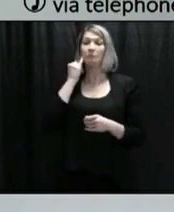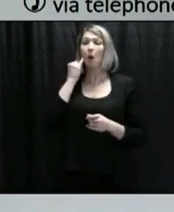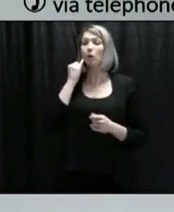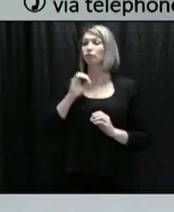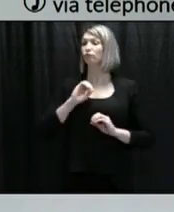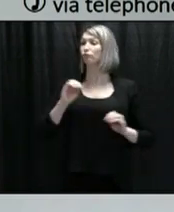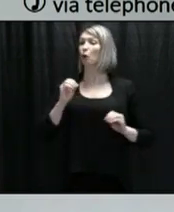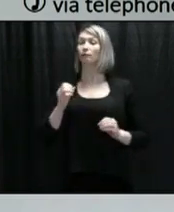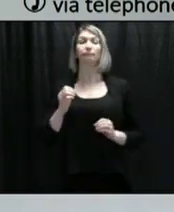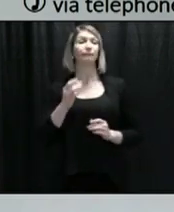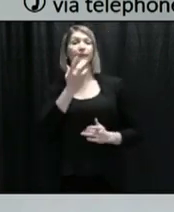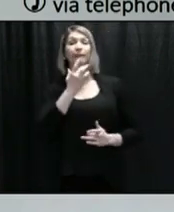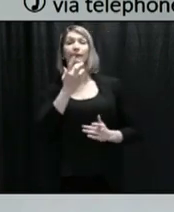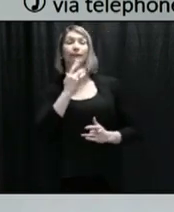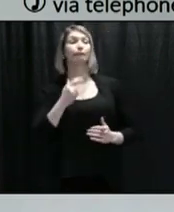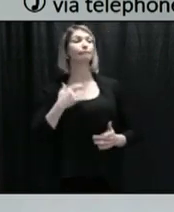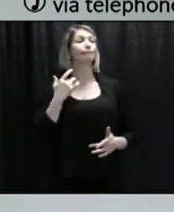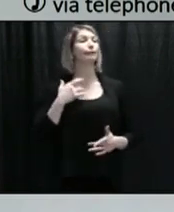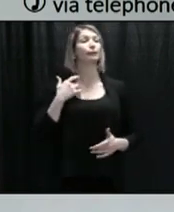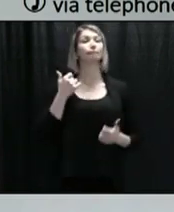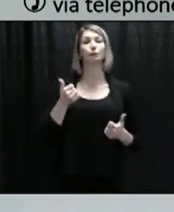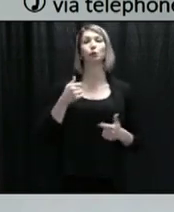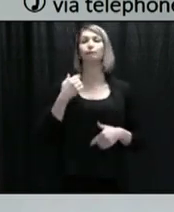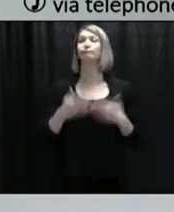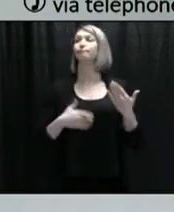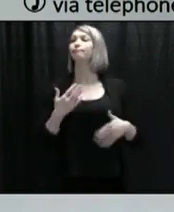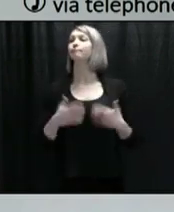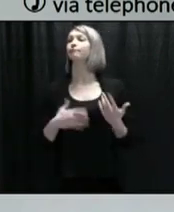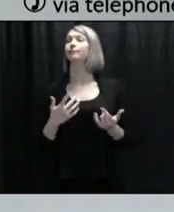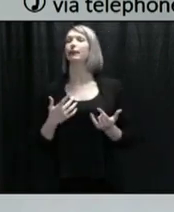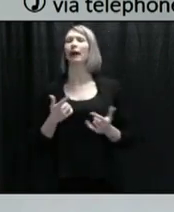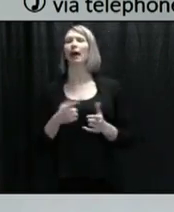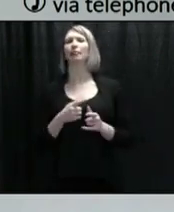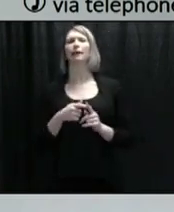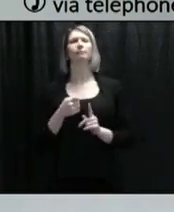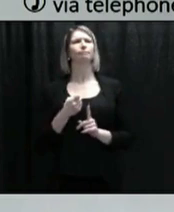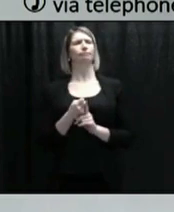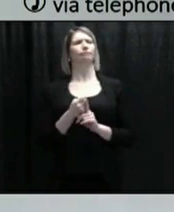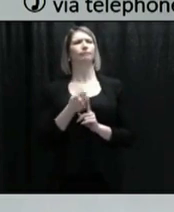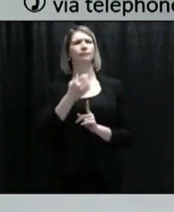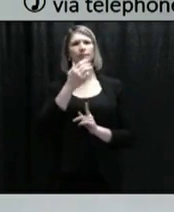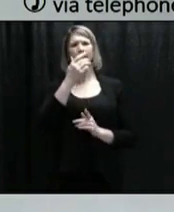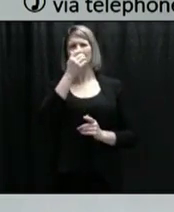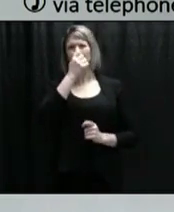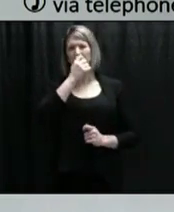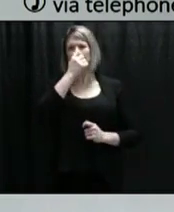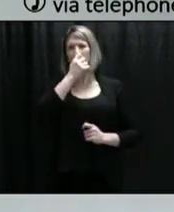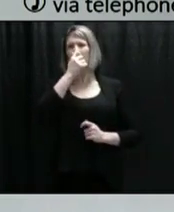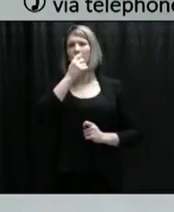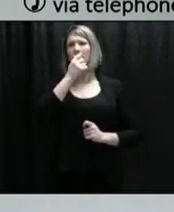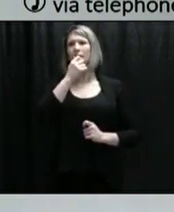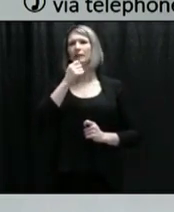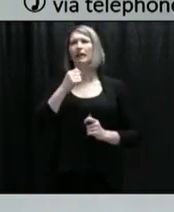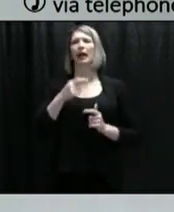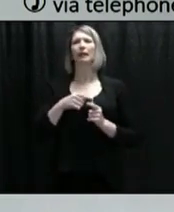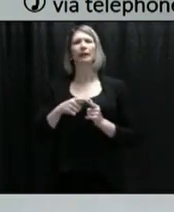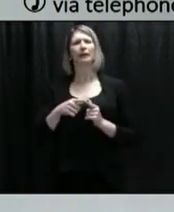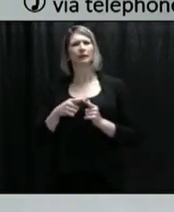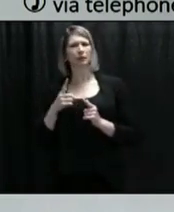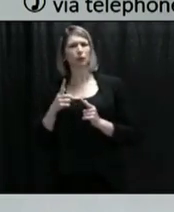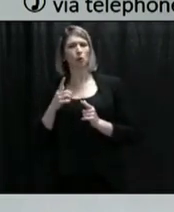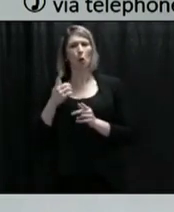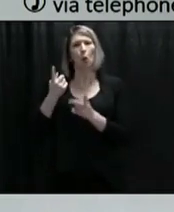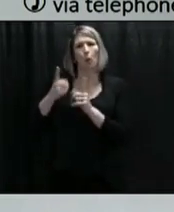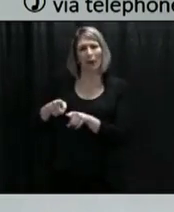not pick it up. That is why we ask anyone who's been tested and who is a contact that they have to self-isolate for the 14